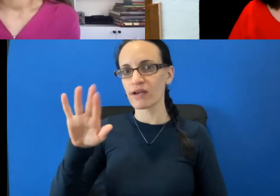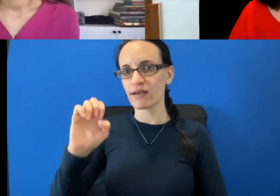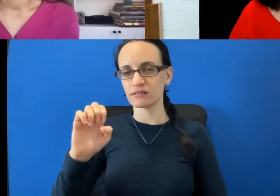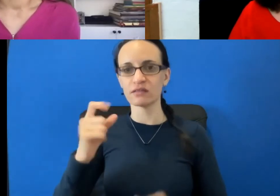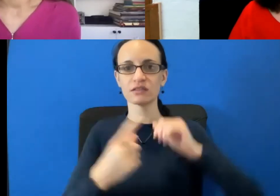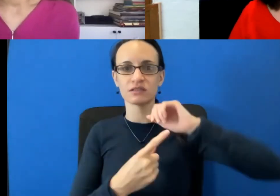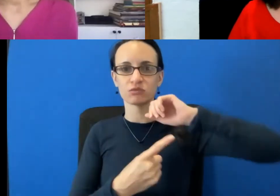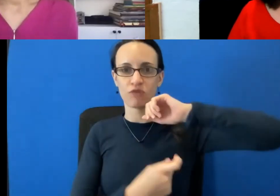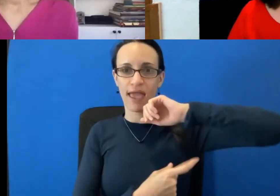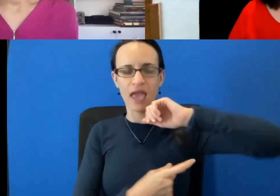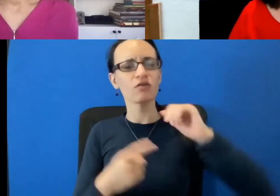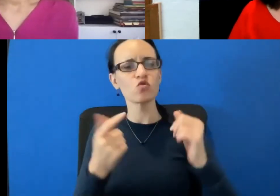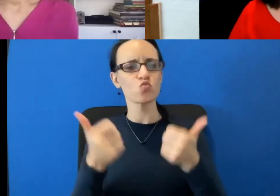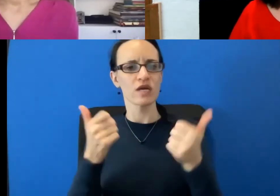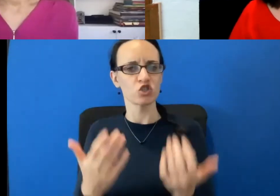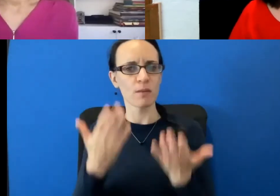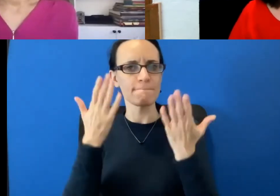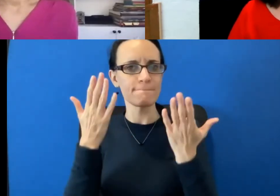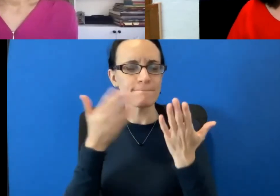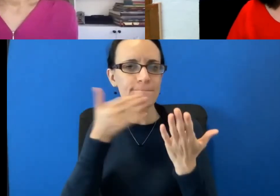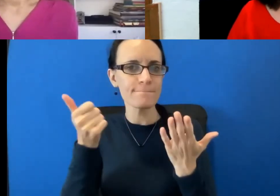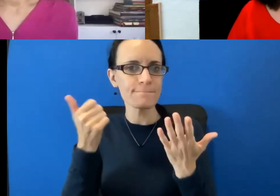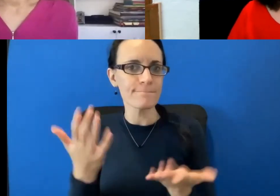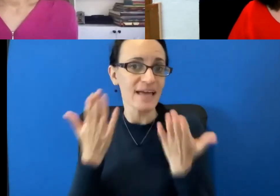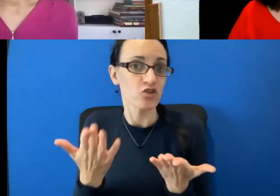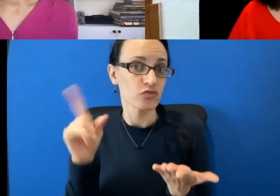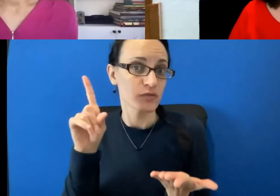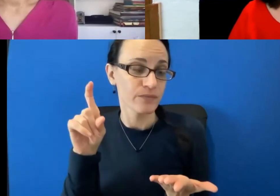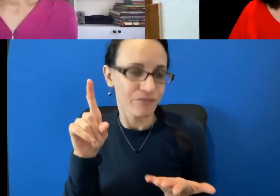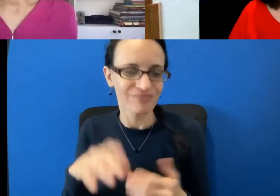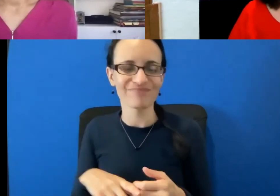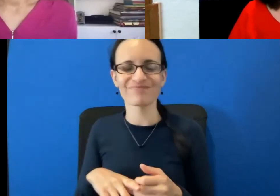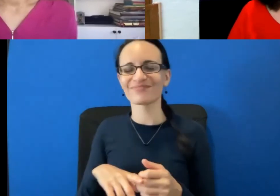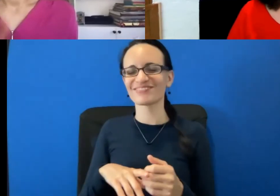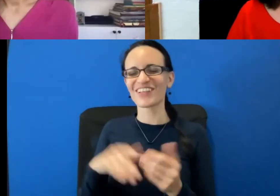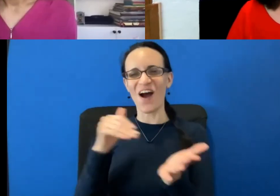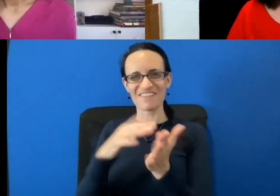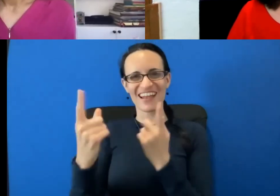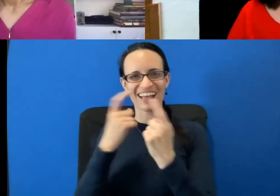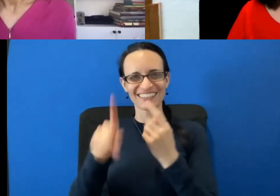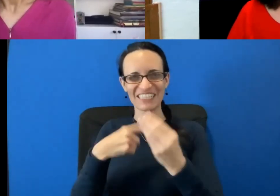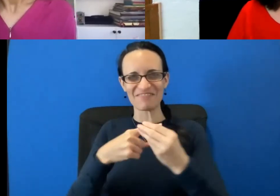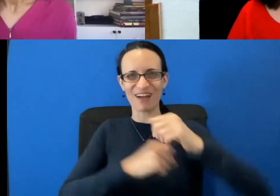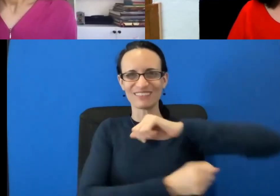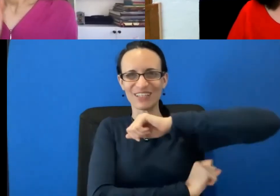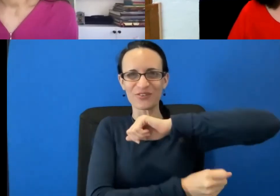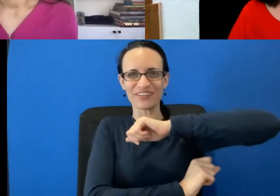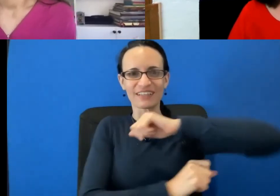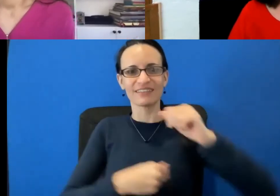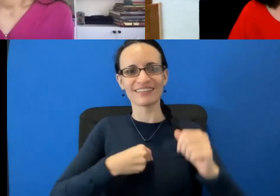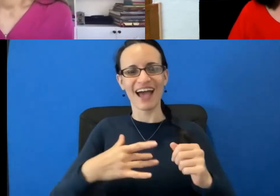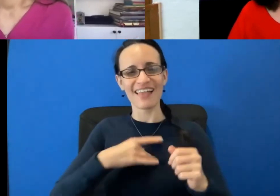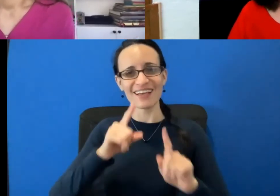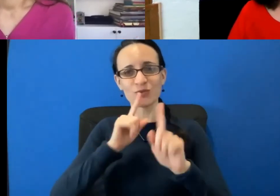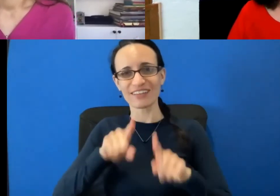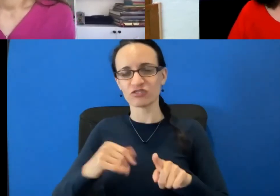That's a great question that people often ask about deodorant. The answer is that I like to answer questions that are scientifically